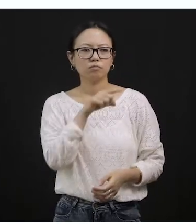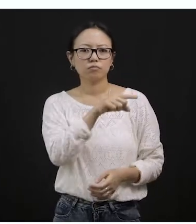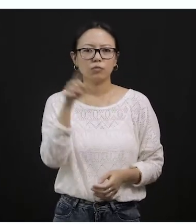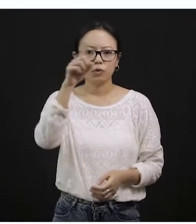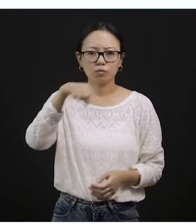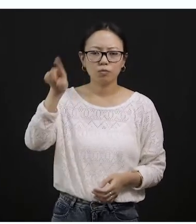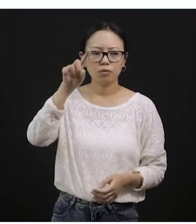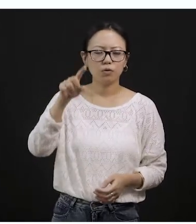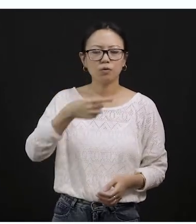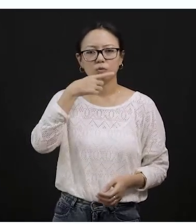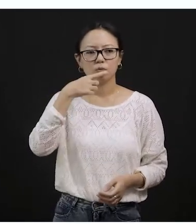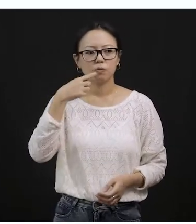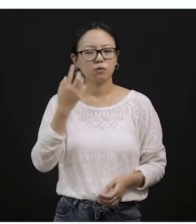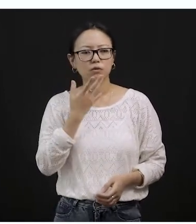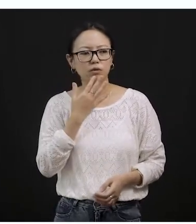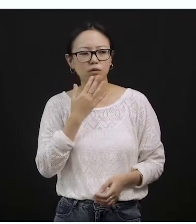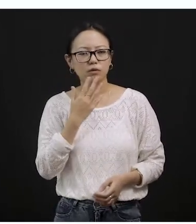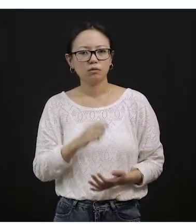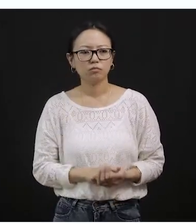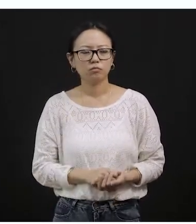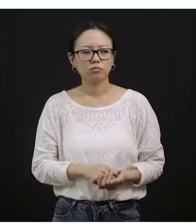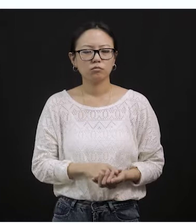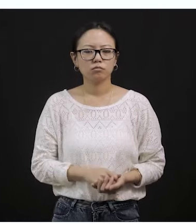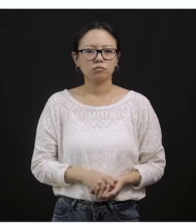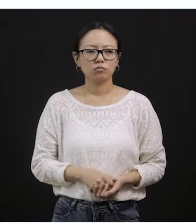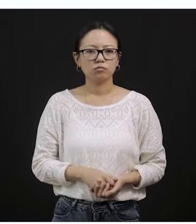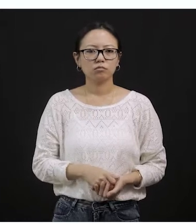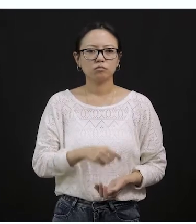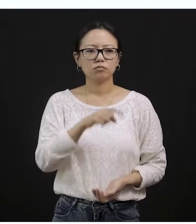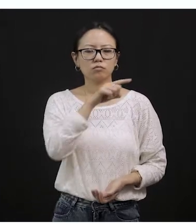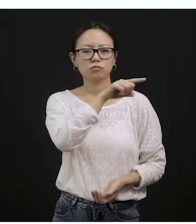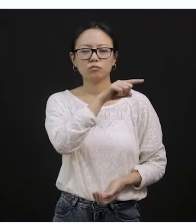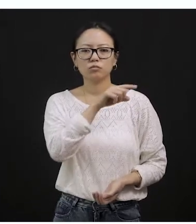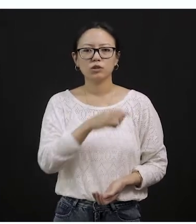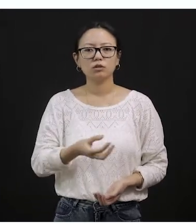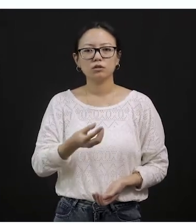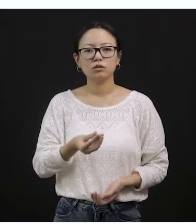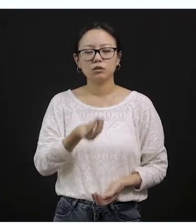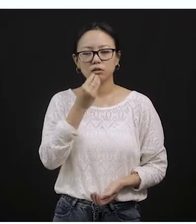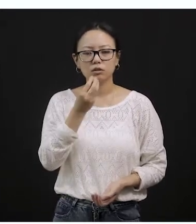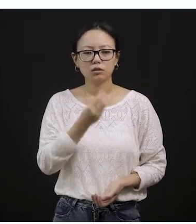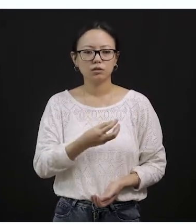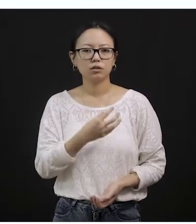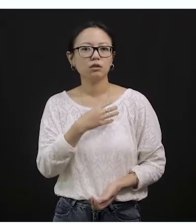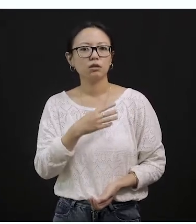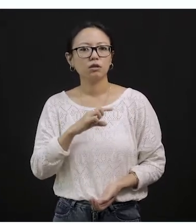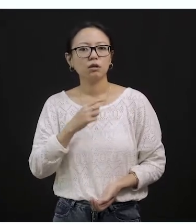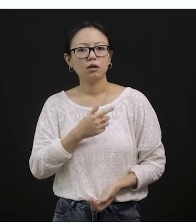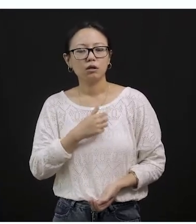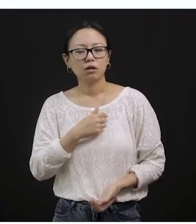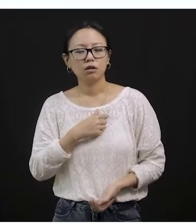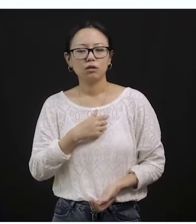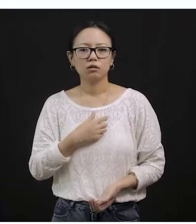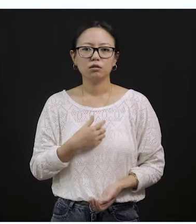round in shape and eating this particular fruit keeps your heart strong and your lungs in a better,